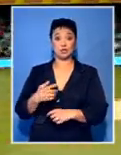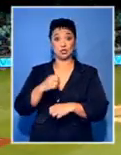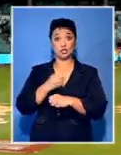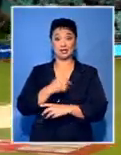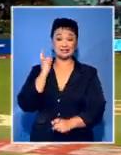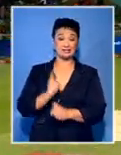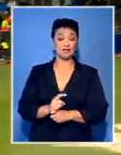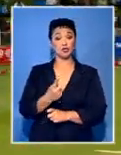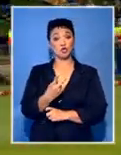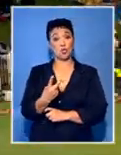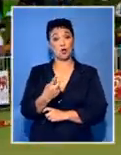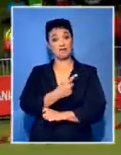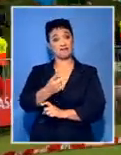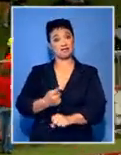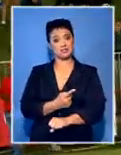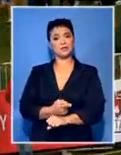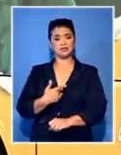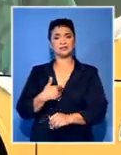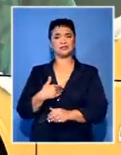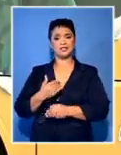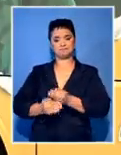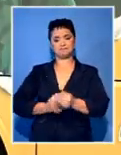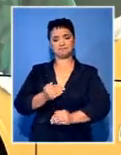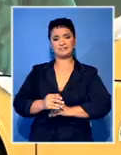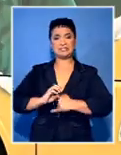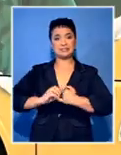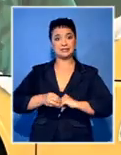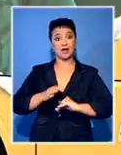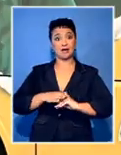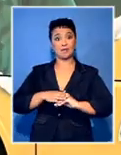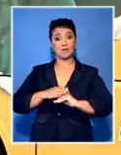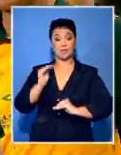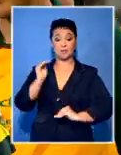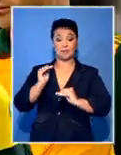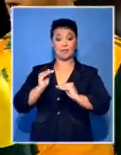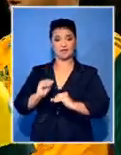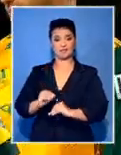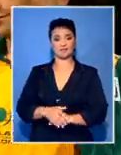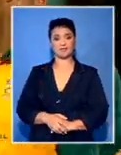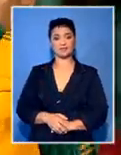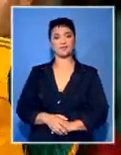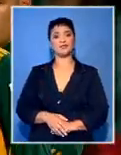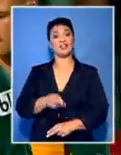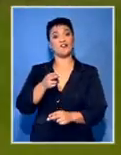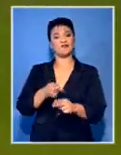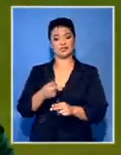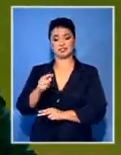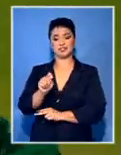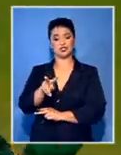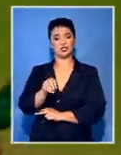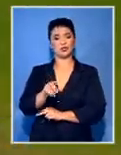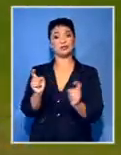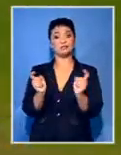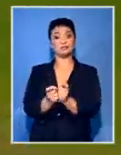we went for 21 in the first over. I thought the guys pulled back really well to take the game to that closest stage. The third and final T20 clash